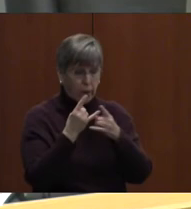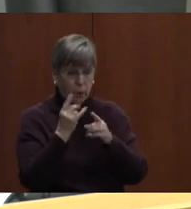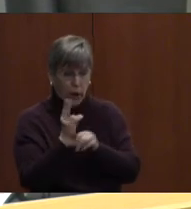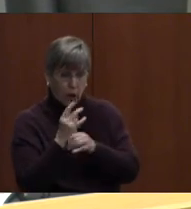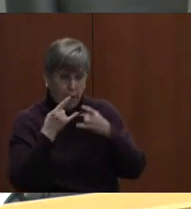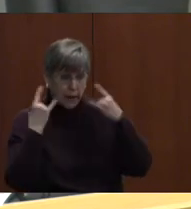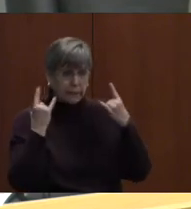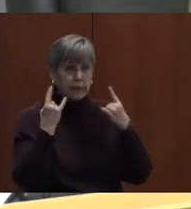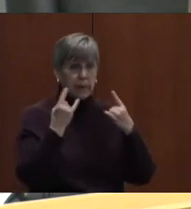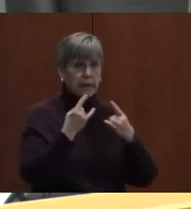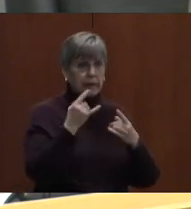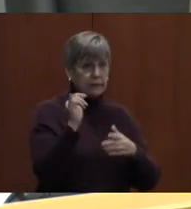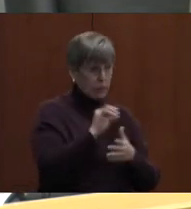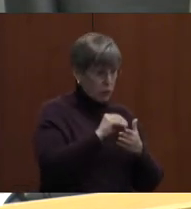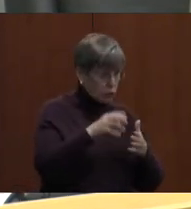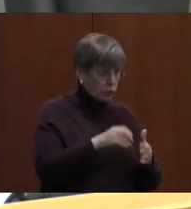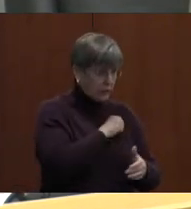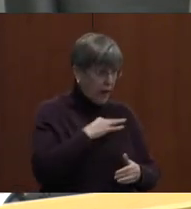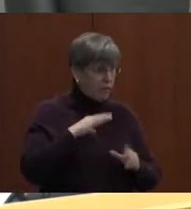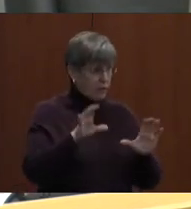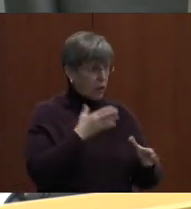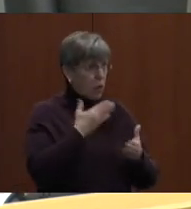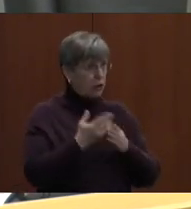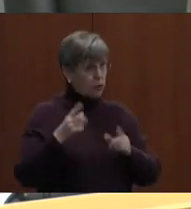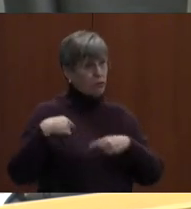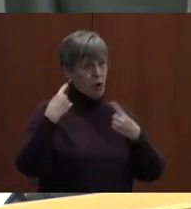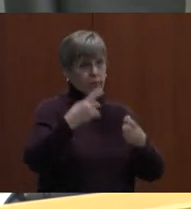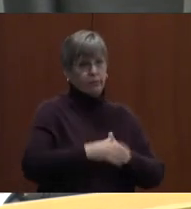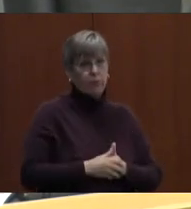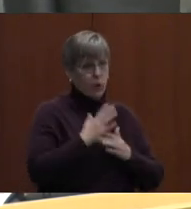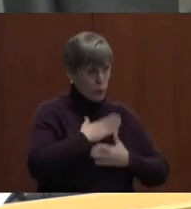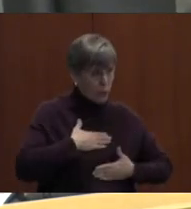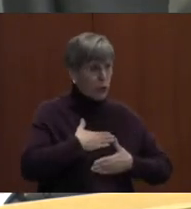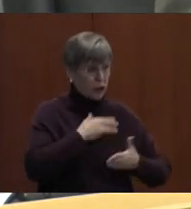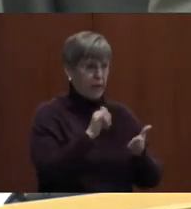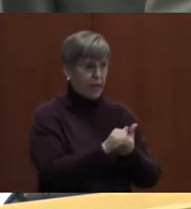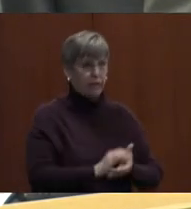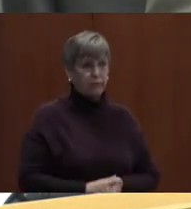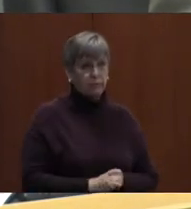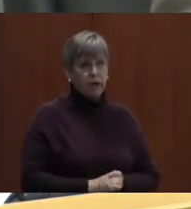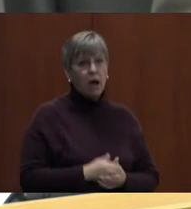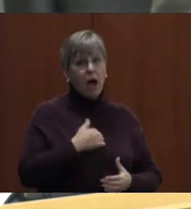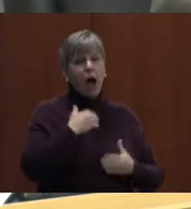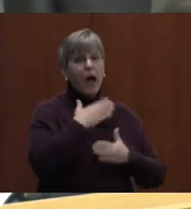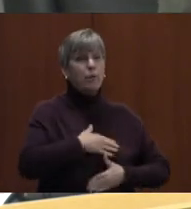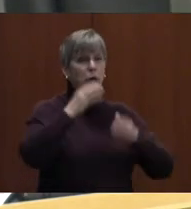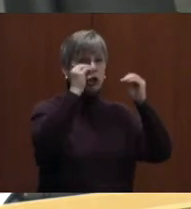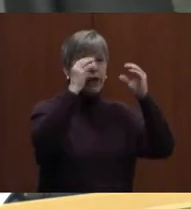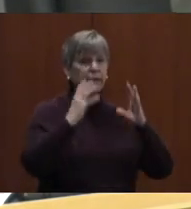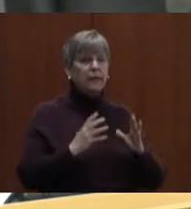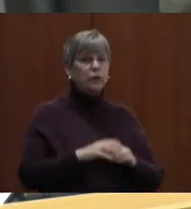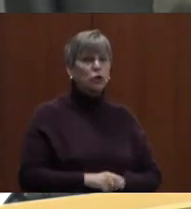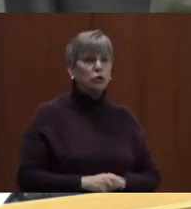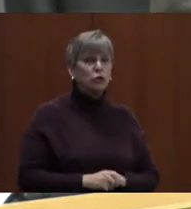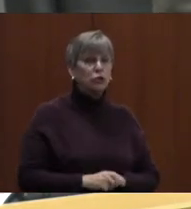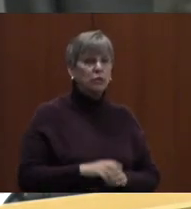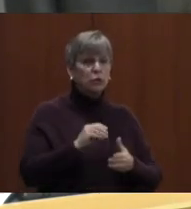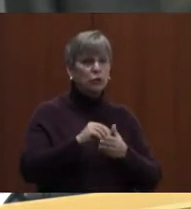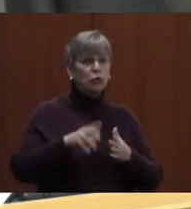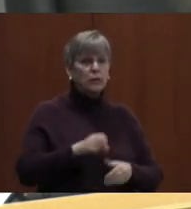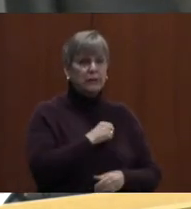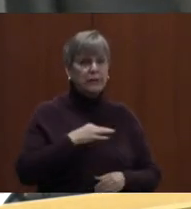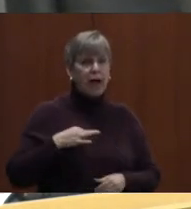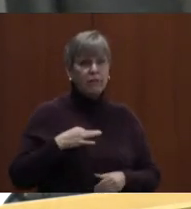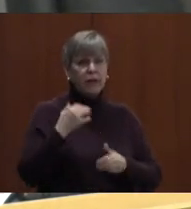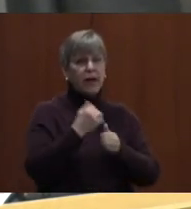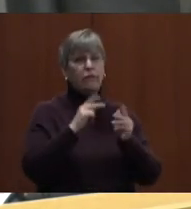And I think our students and staff have done very well with that so far. And we appreciate that. So I just appreciate teachers, student staff, and